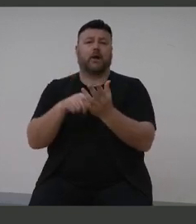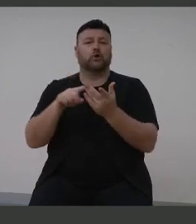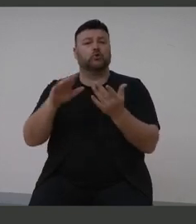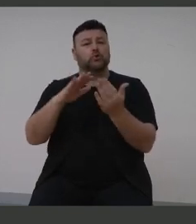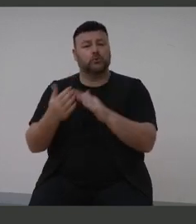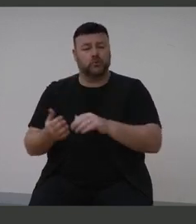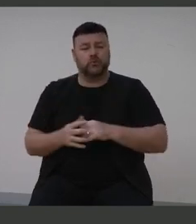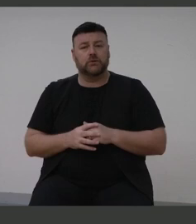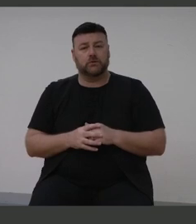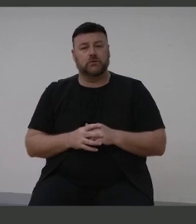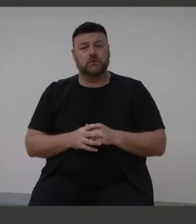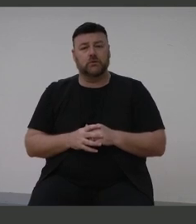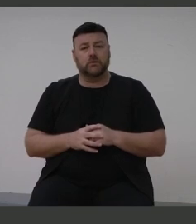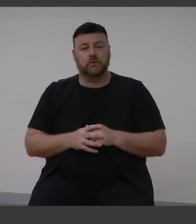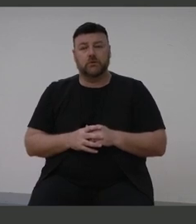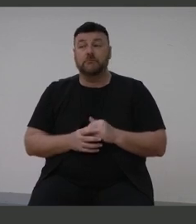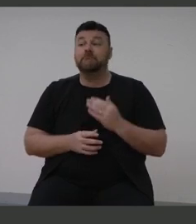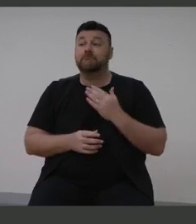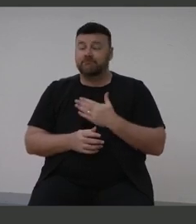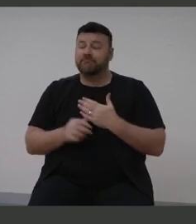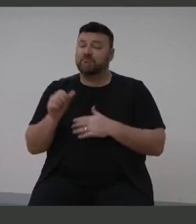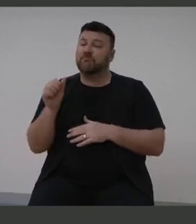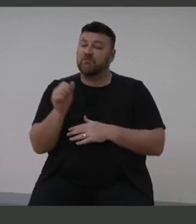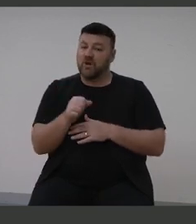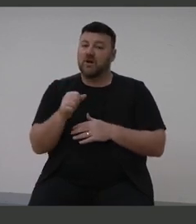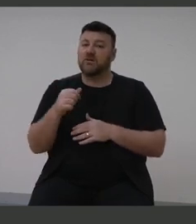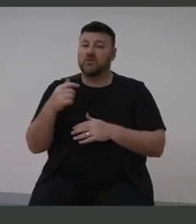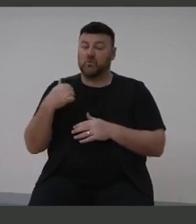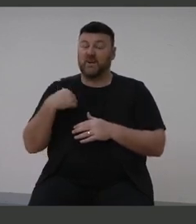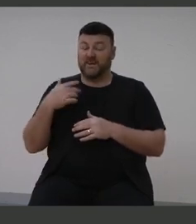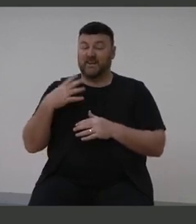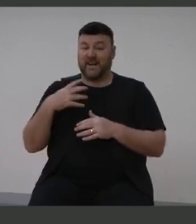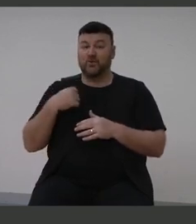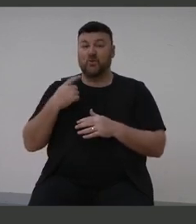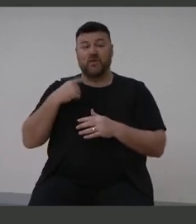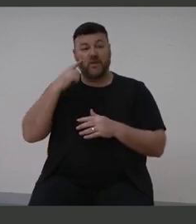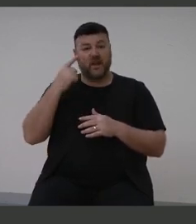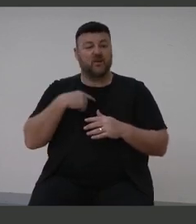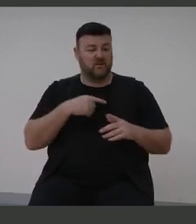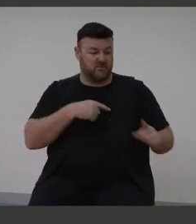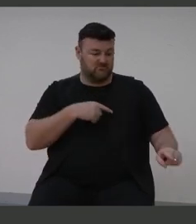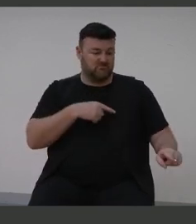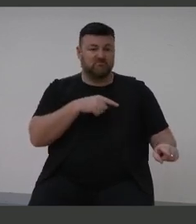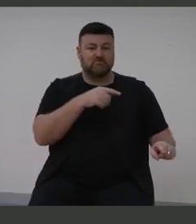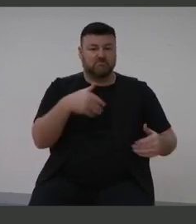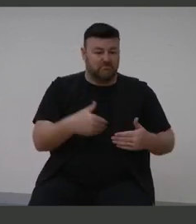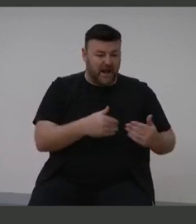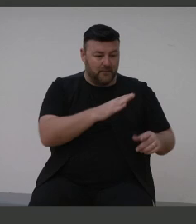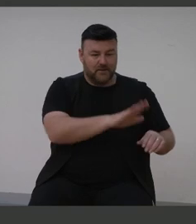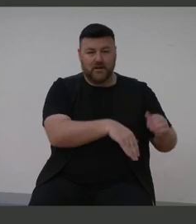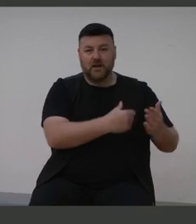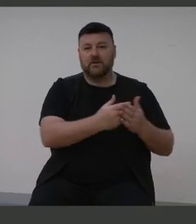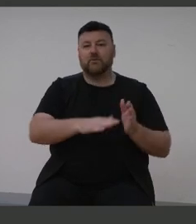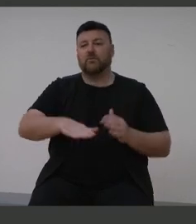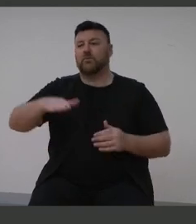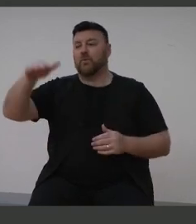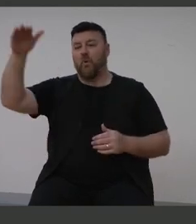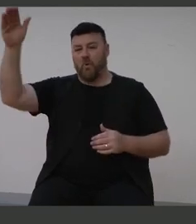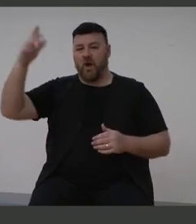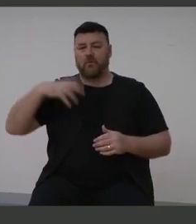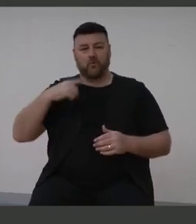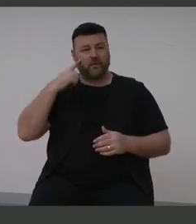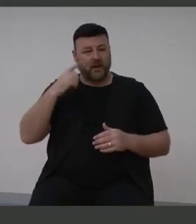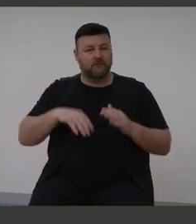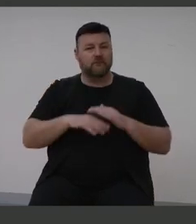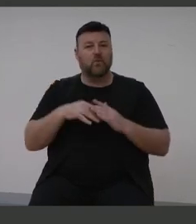It's interesting, isn't it? We certainly need to have that life course perspective all the way from babies through to older adults. Final question for you.